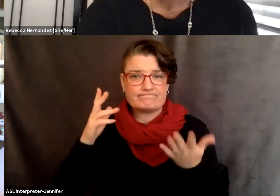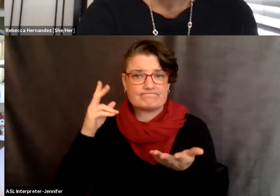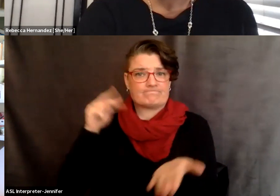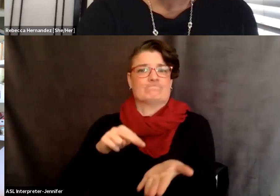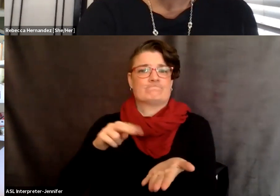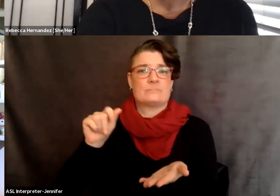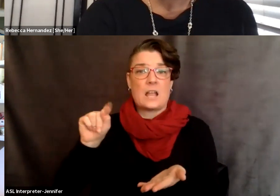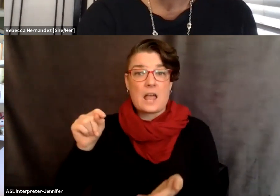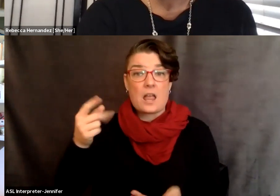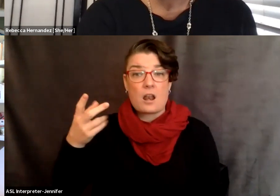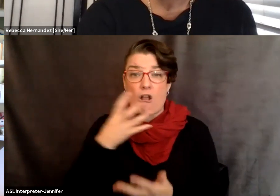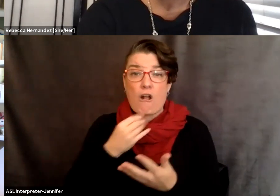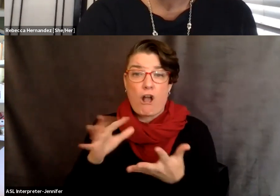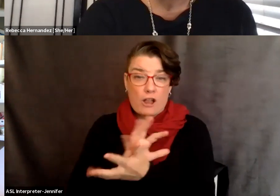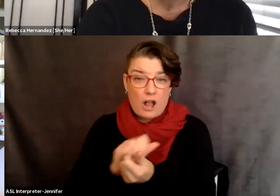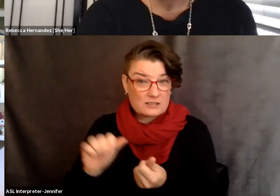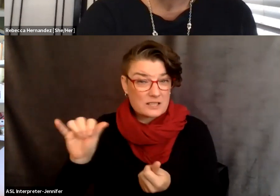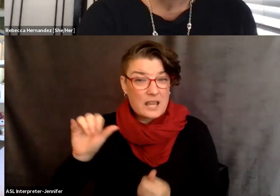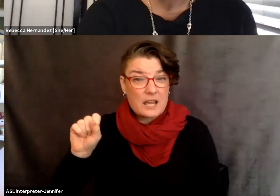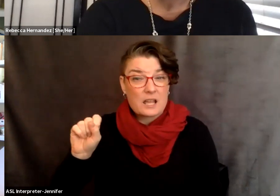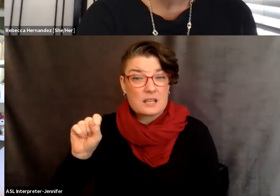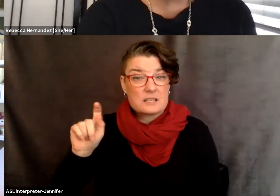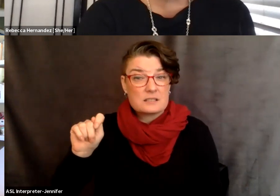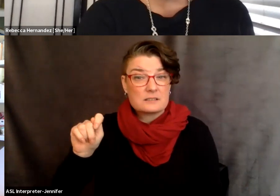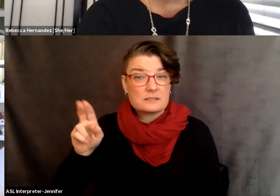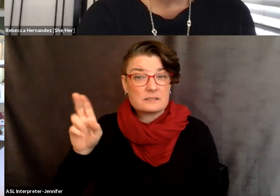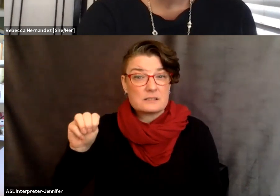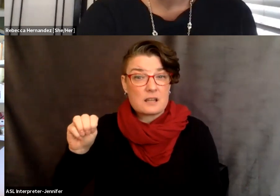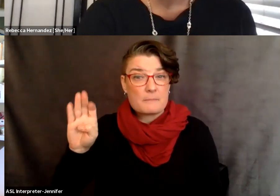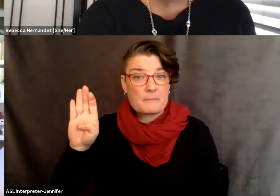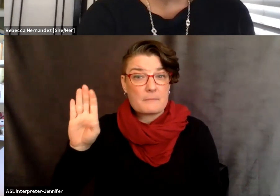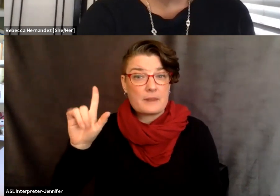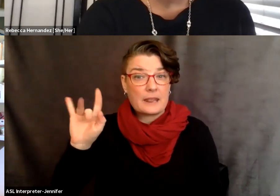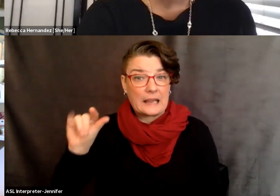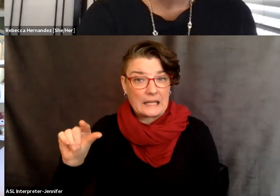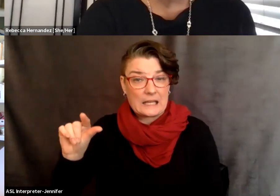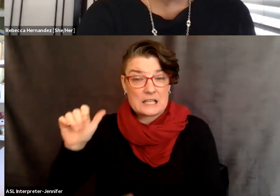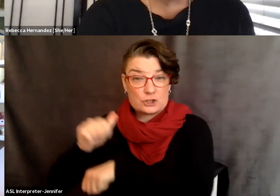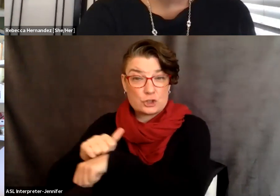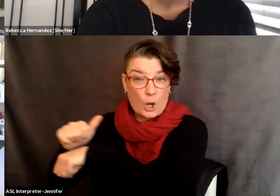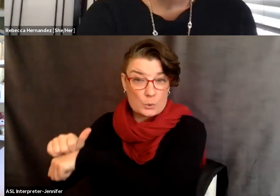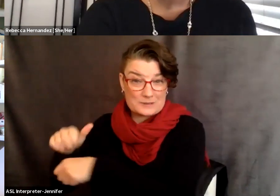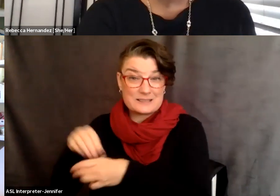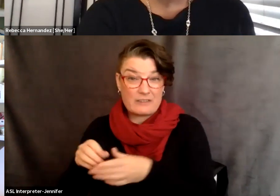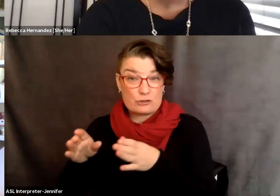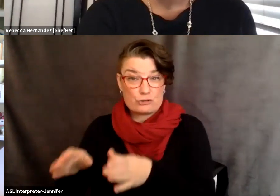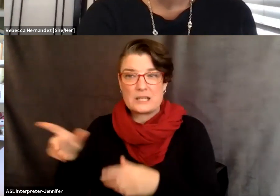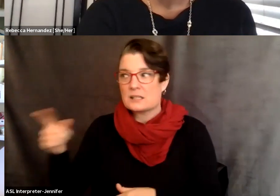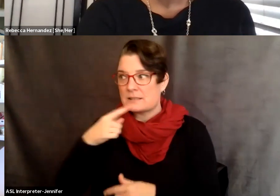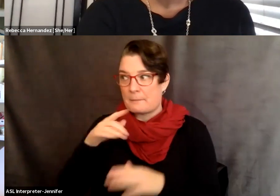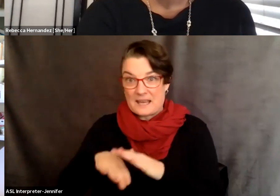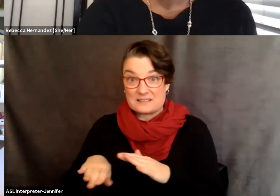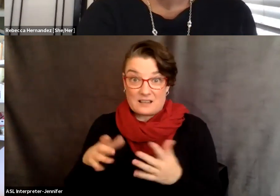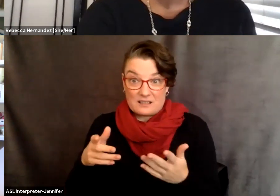and, and there are ways like the stumbling stones in the street, you know, that, that basically say that there was someone who lived in this